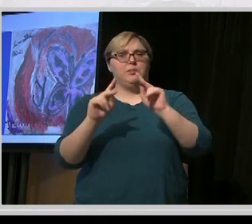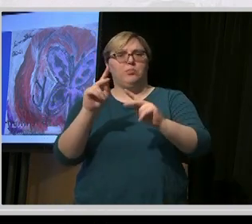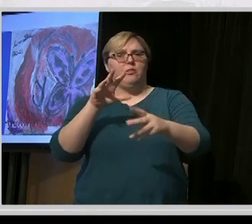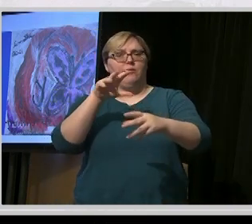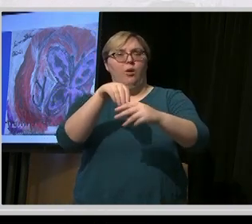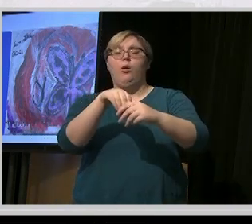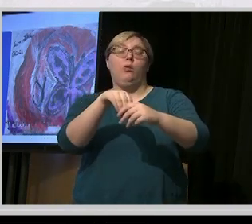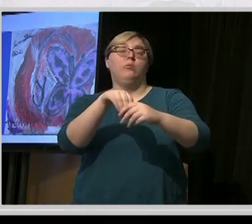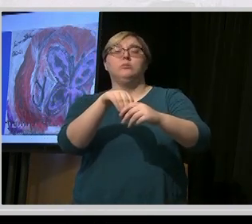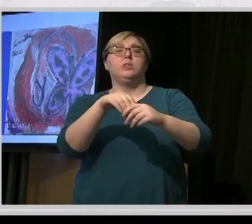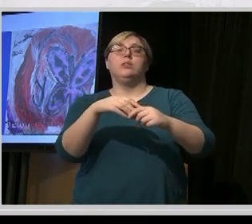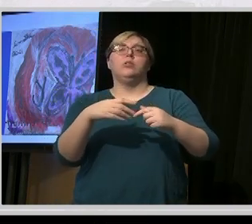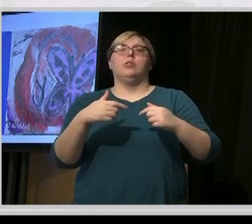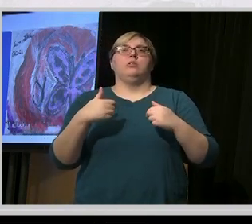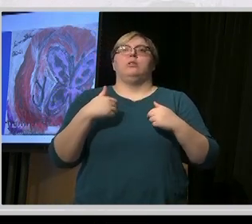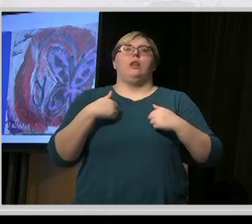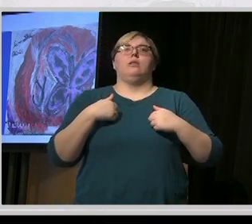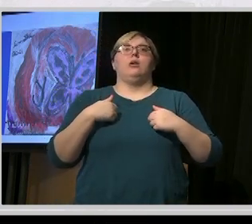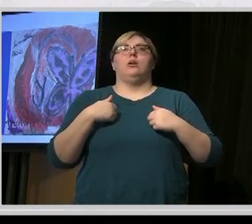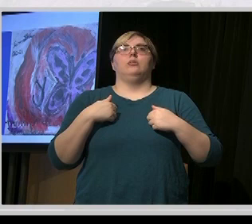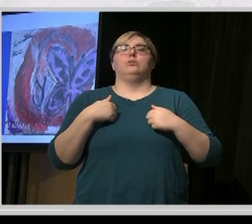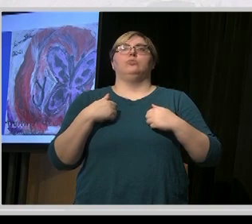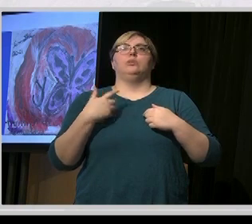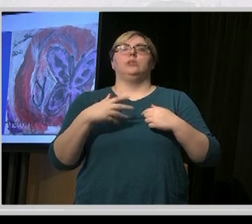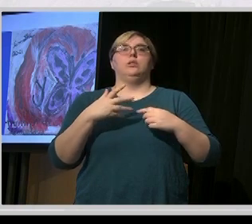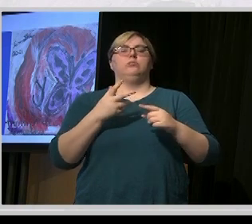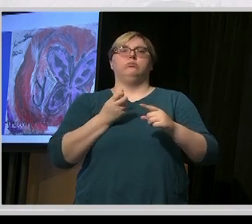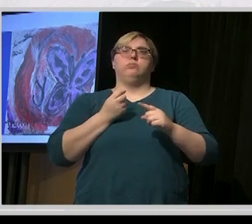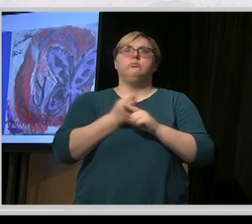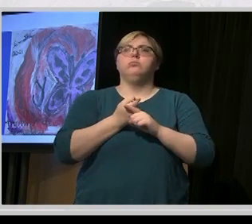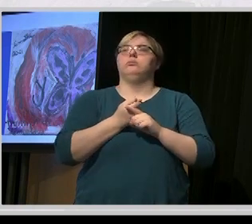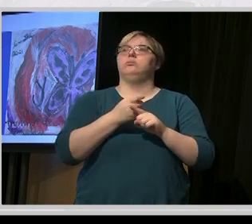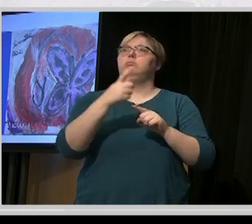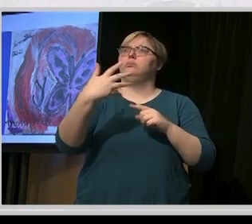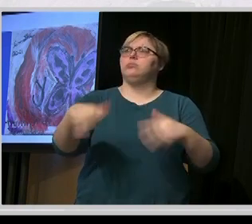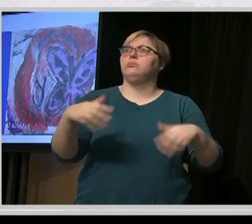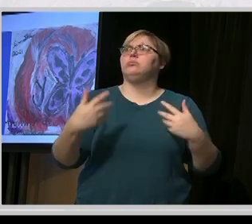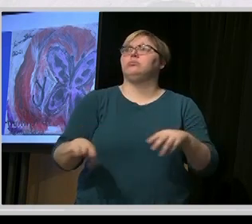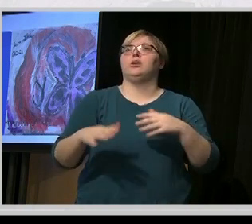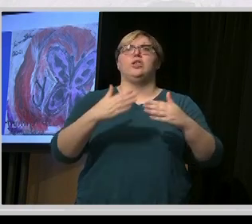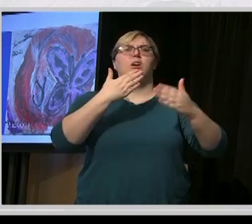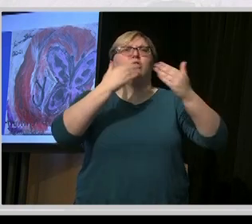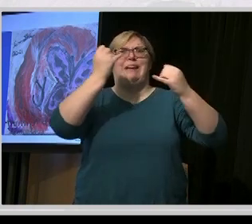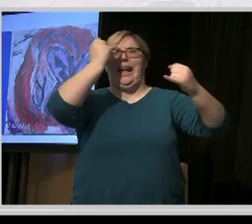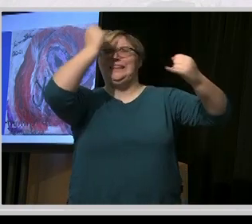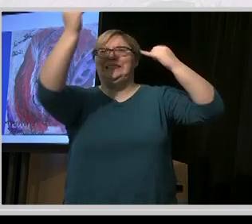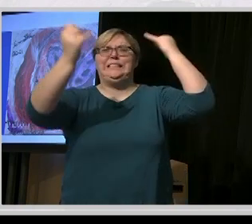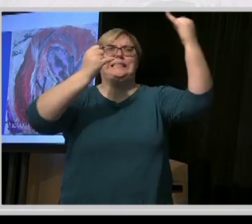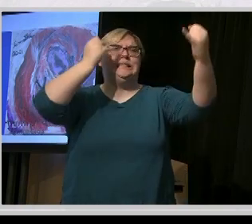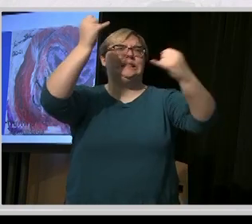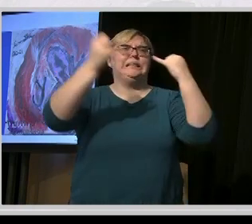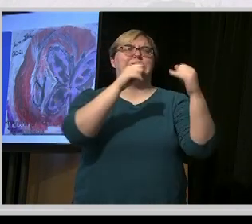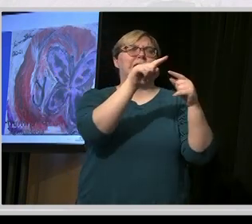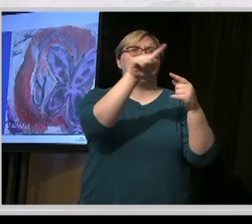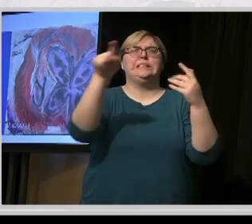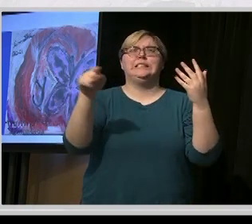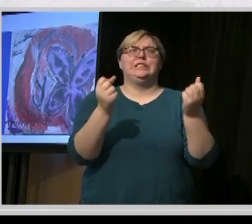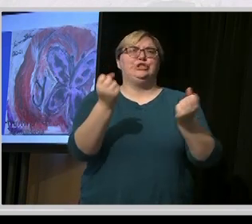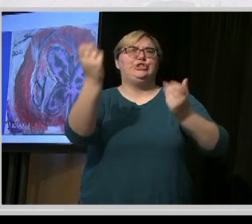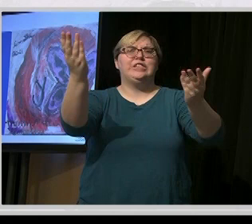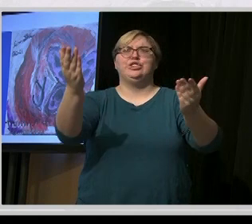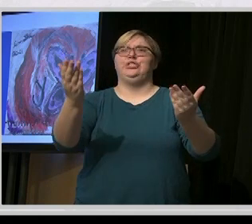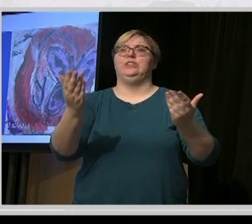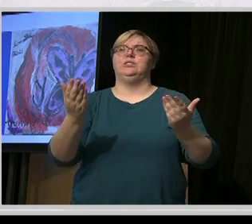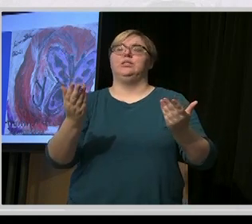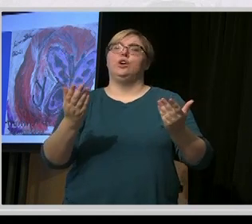struck by the goodwill about how many good ideas there were about things that people could do. Okay. So it's not all gloom and doom. People